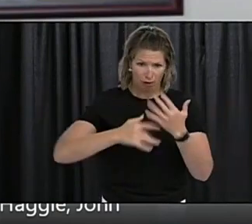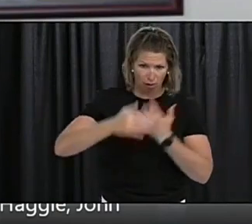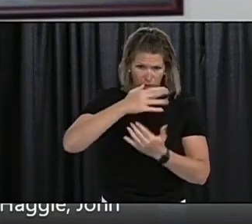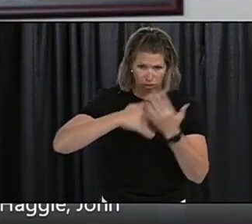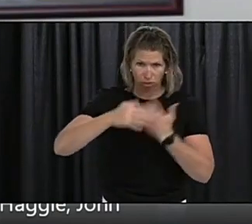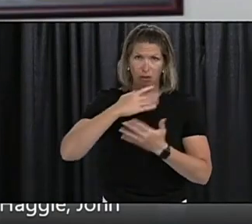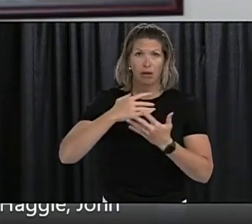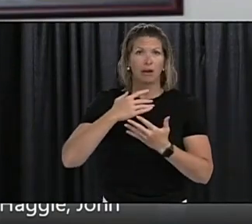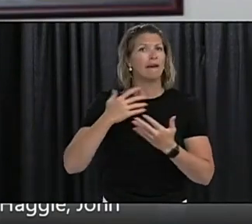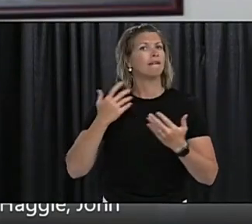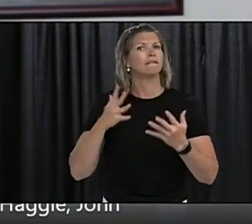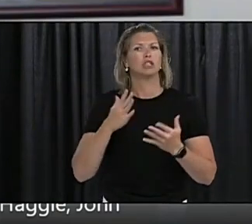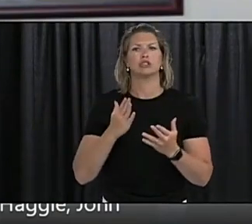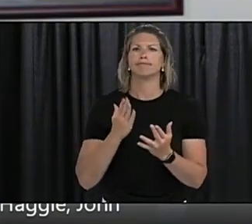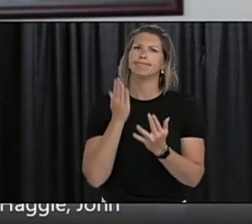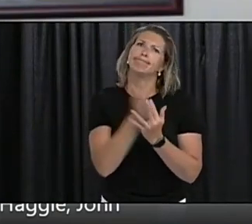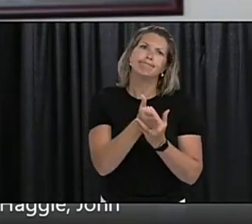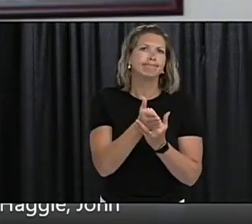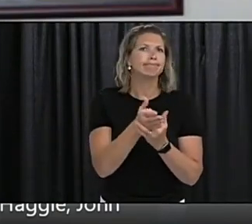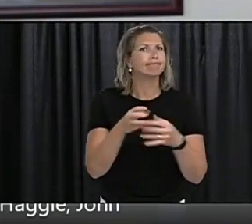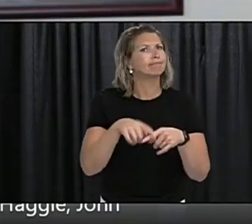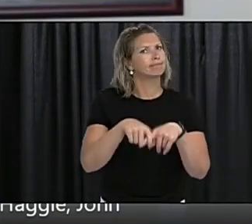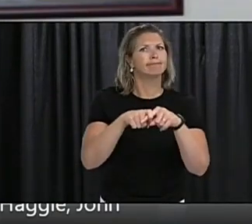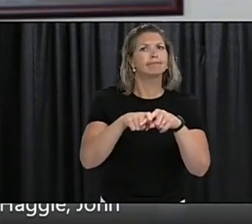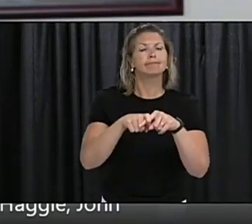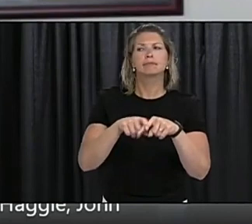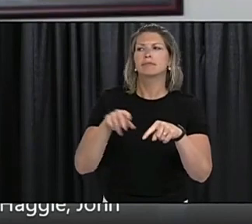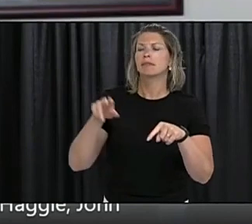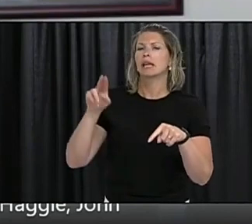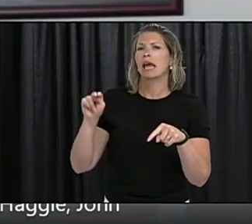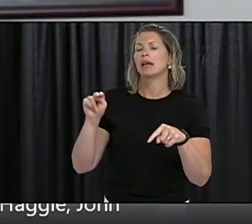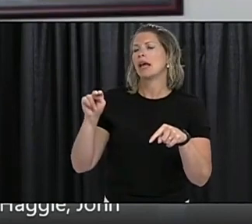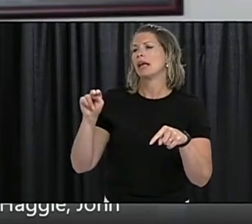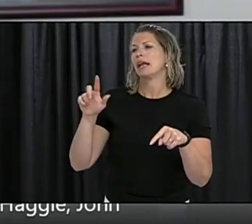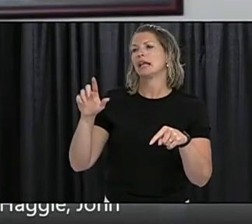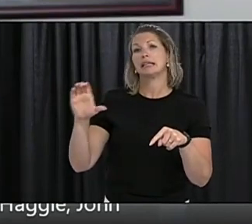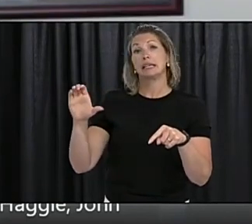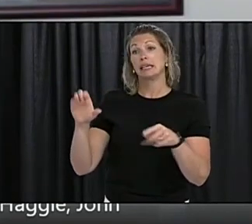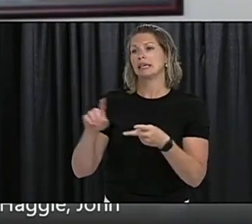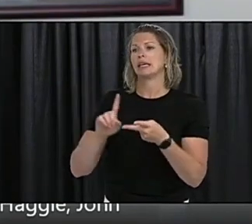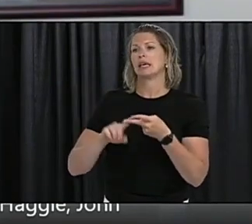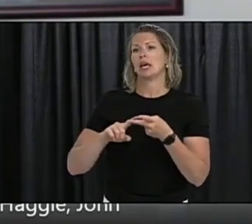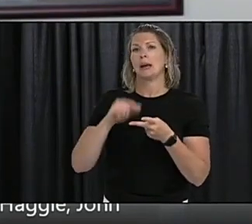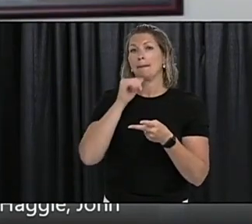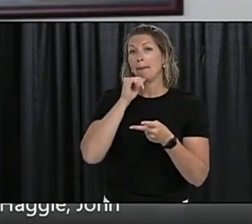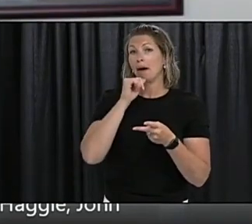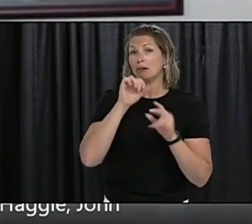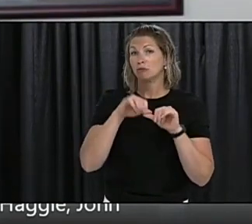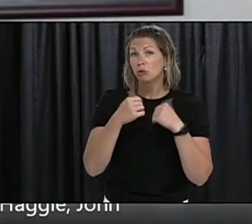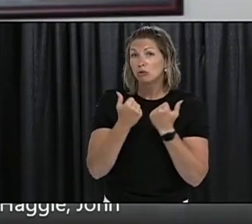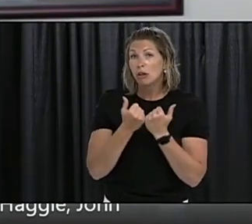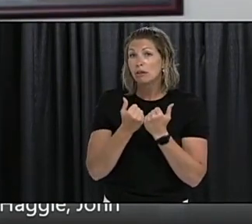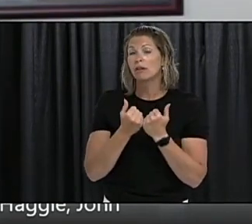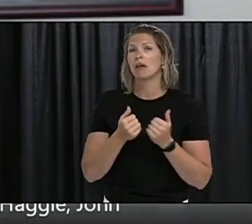Newfoundland and Labrador Liquor Corporation, Public Health and Service NL, that is now much less of an issue. And I think